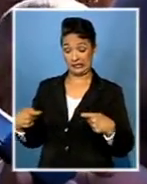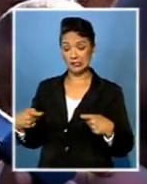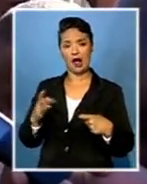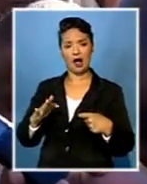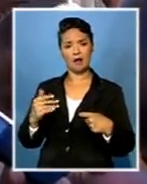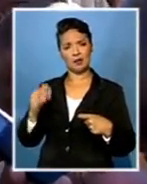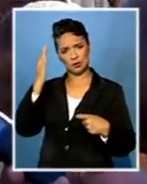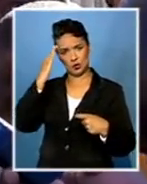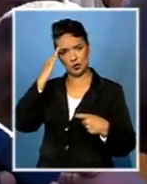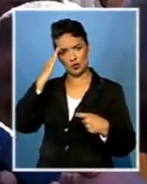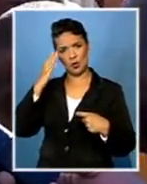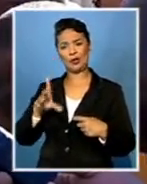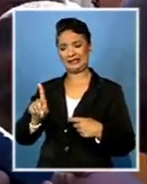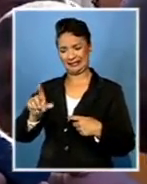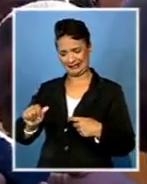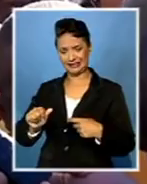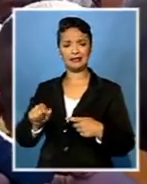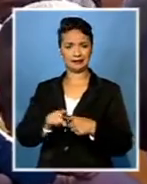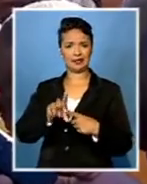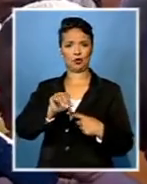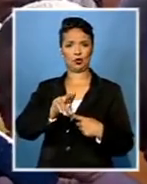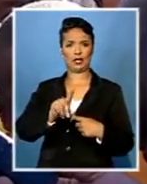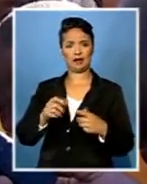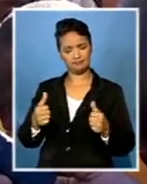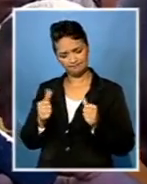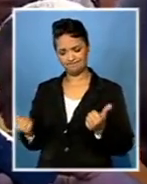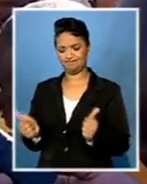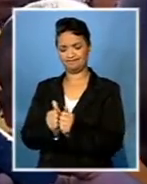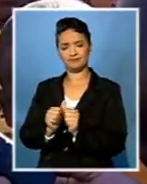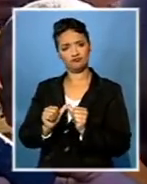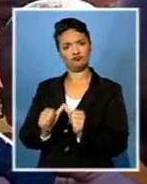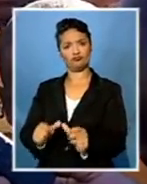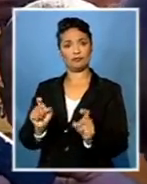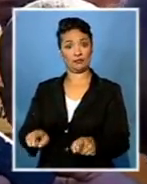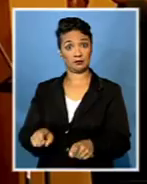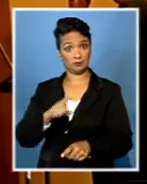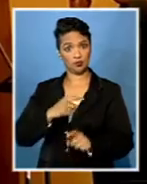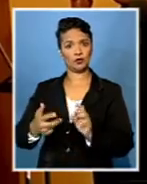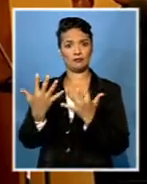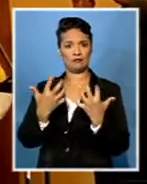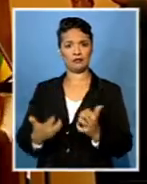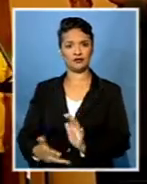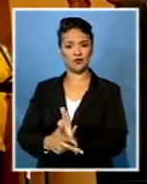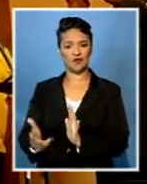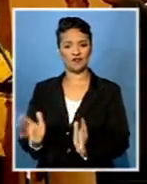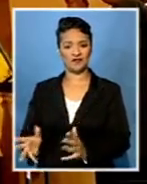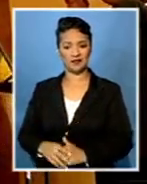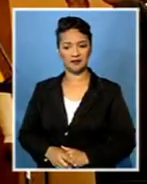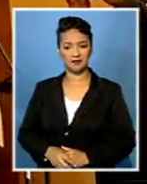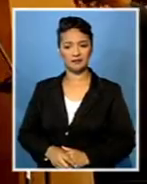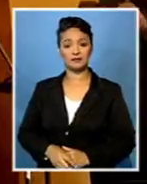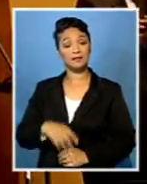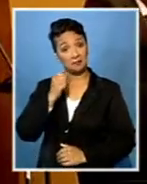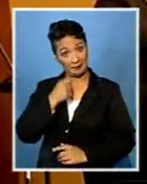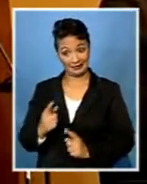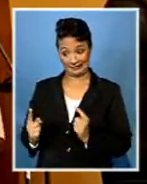They must go back and work together. They both agreed. That is why we have approved the budget. Bobani agrees that his